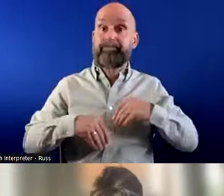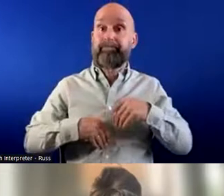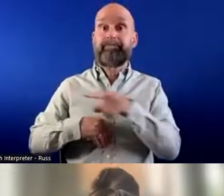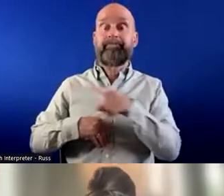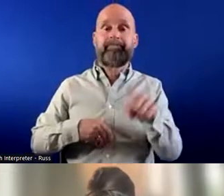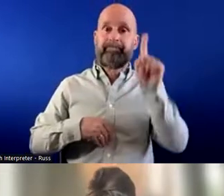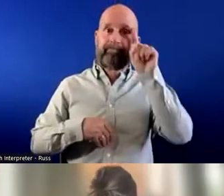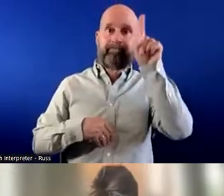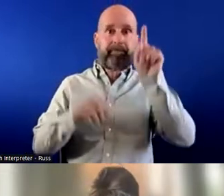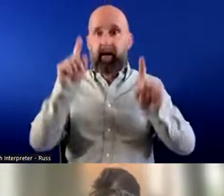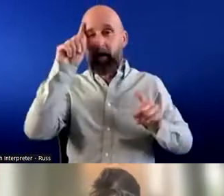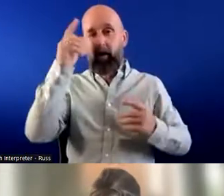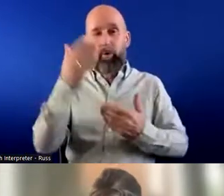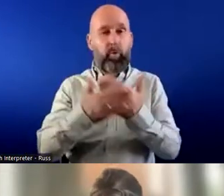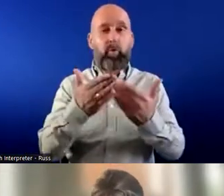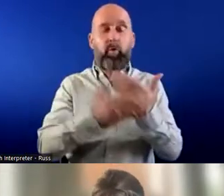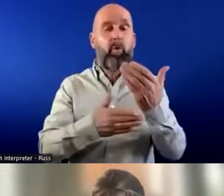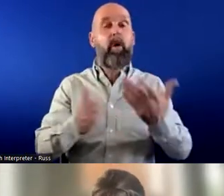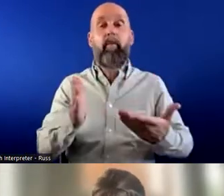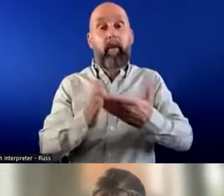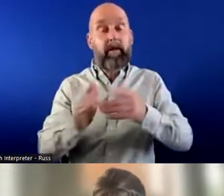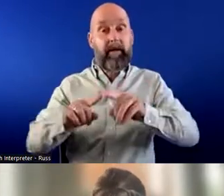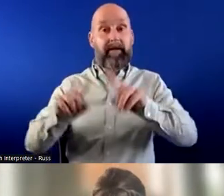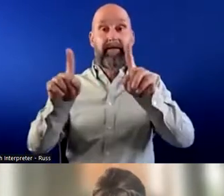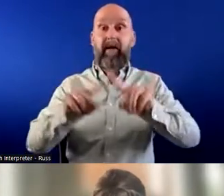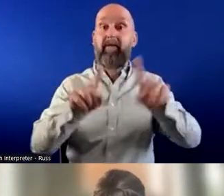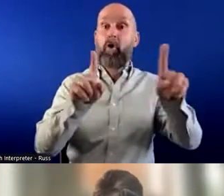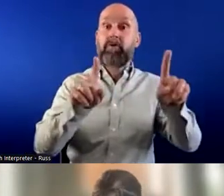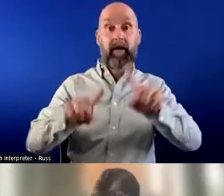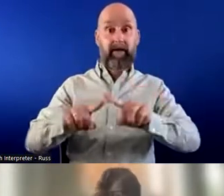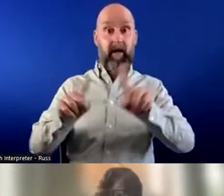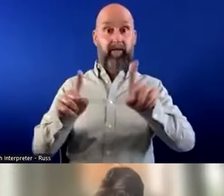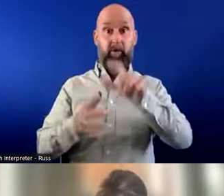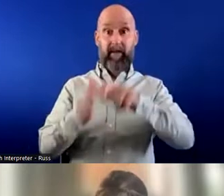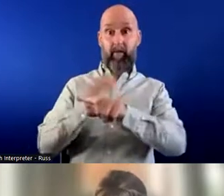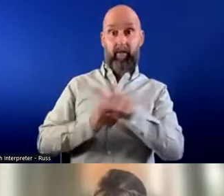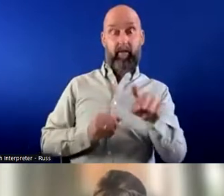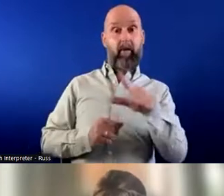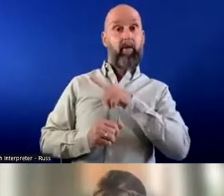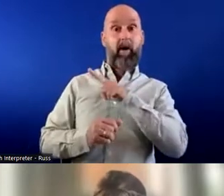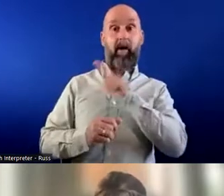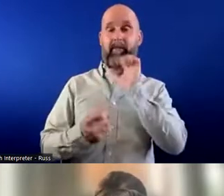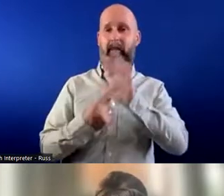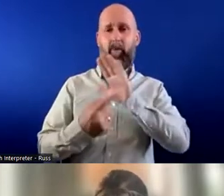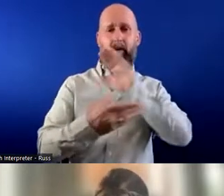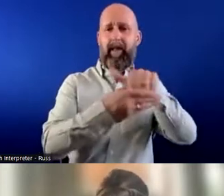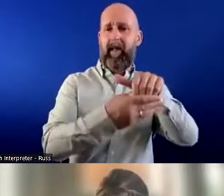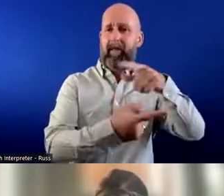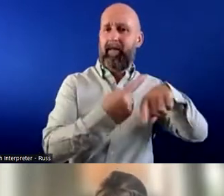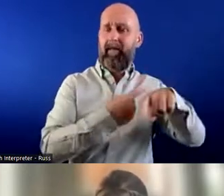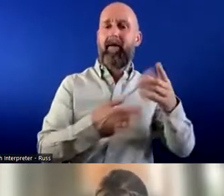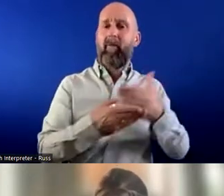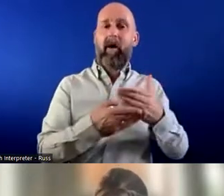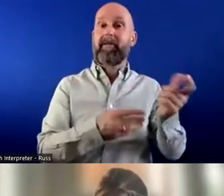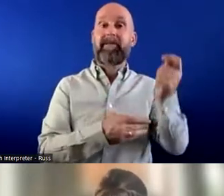innovative and as diverse as possible. And people with disabilities have a significant part to play in the most